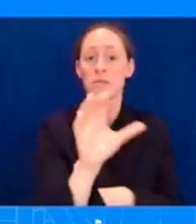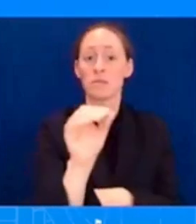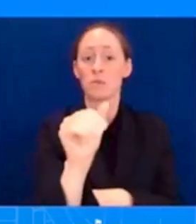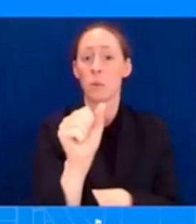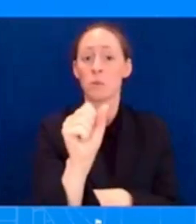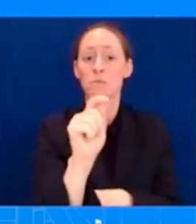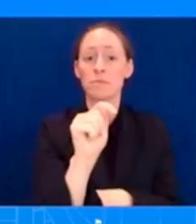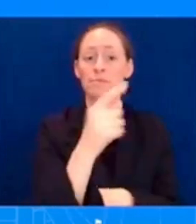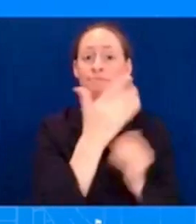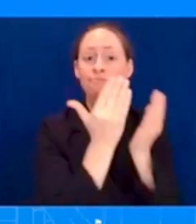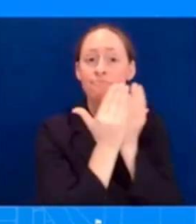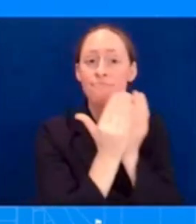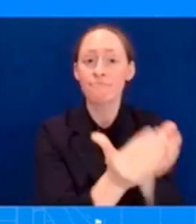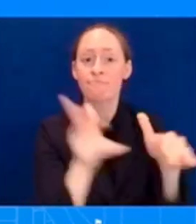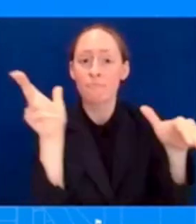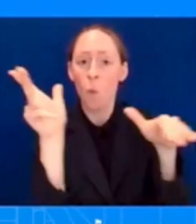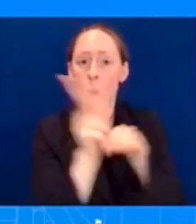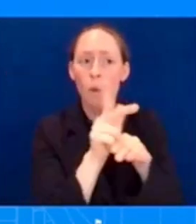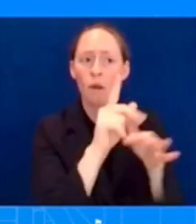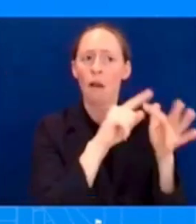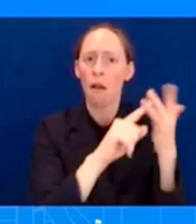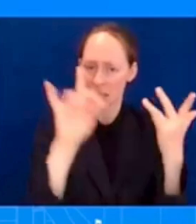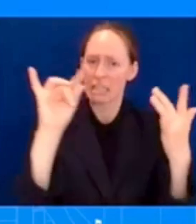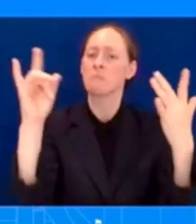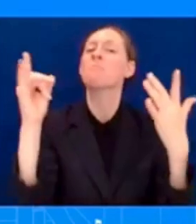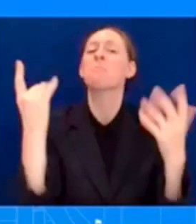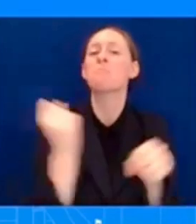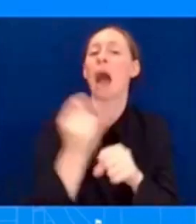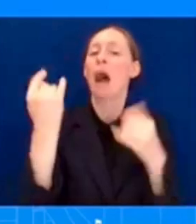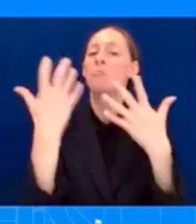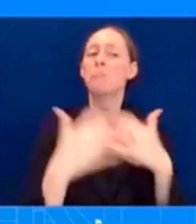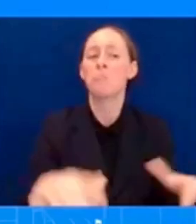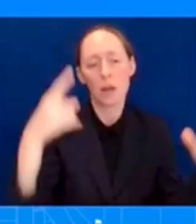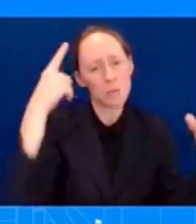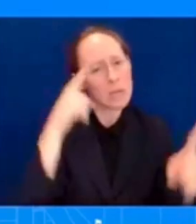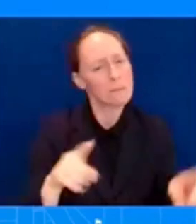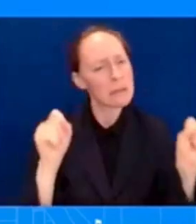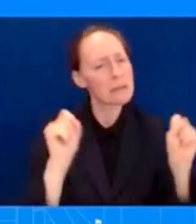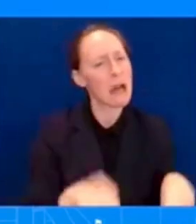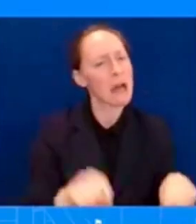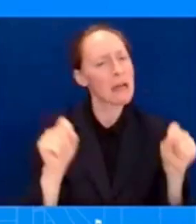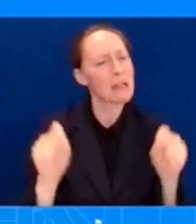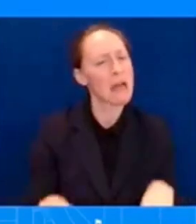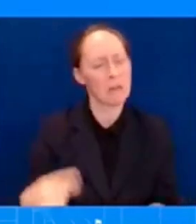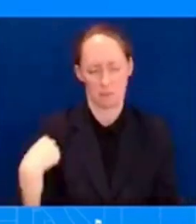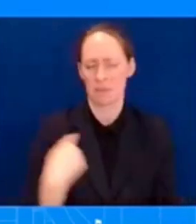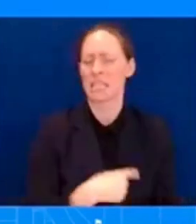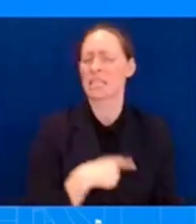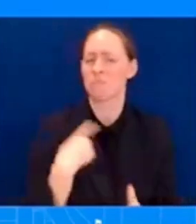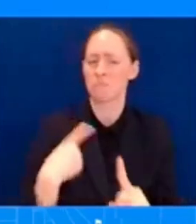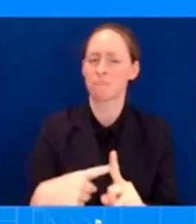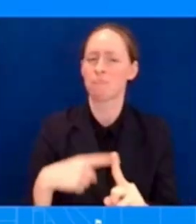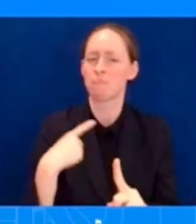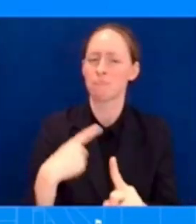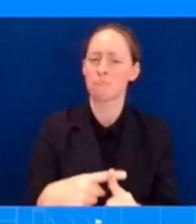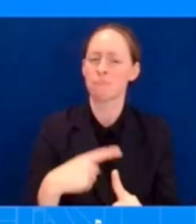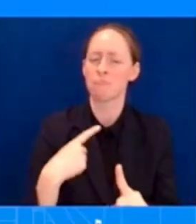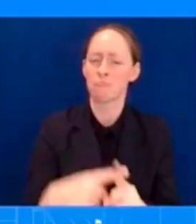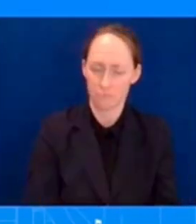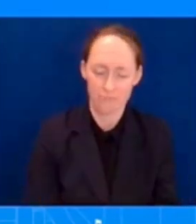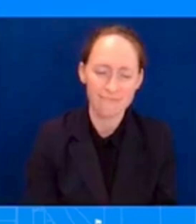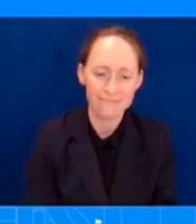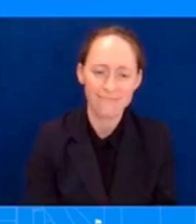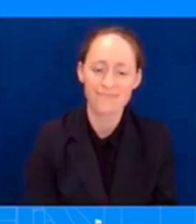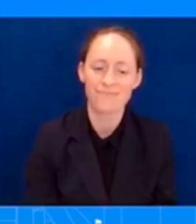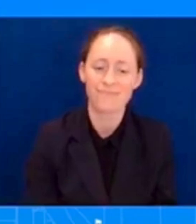we're just going to have to be hopeful and be positive that they will come to an agreement. The President told donors that